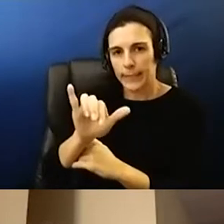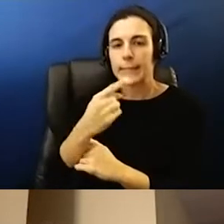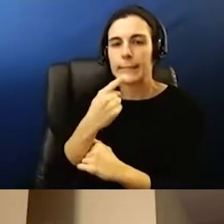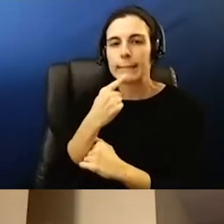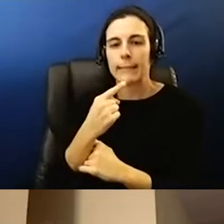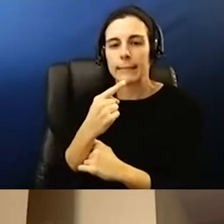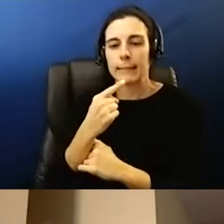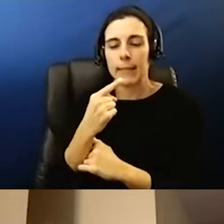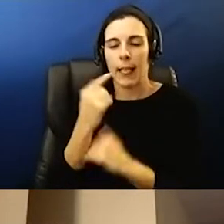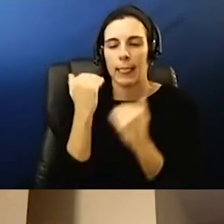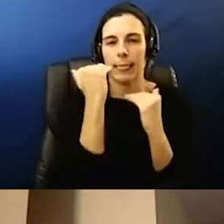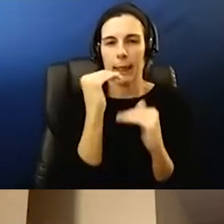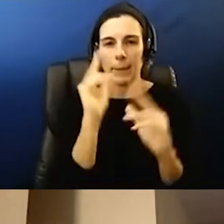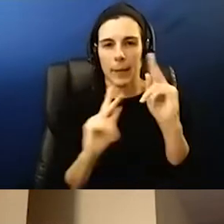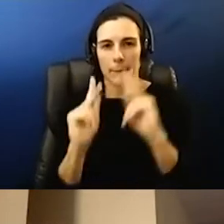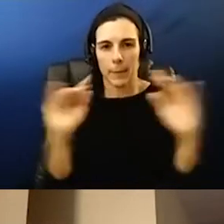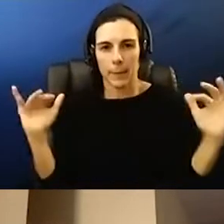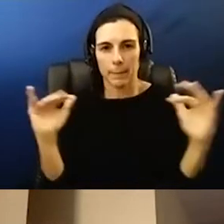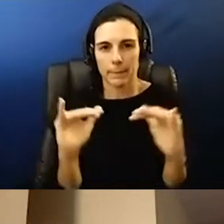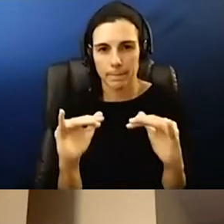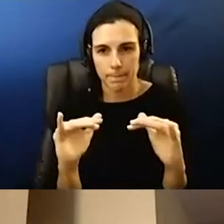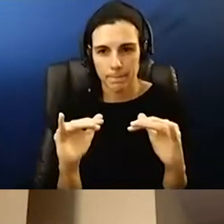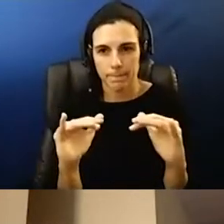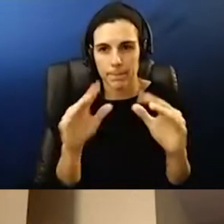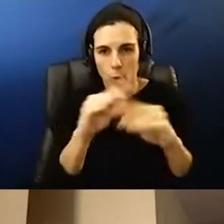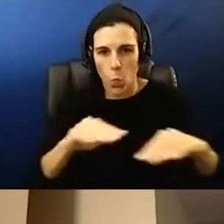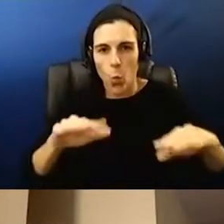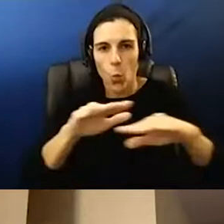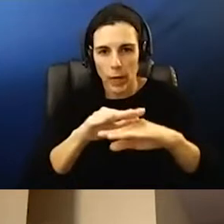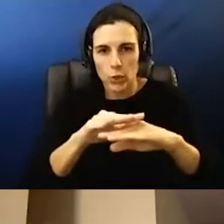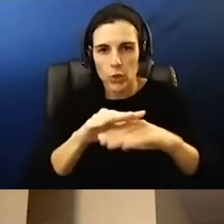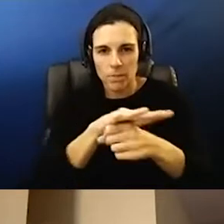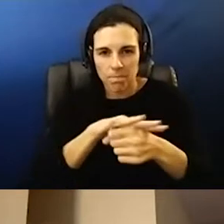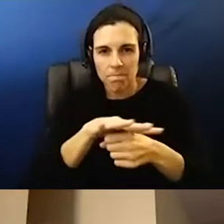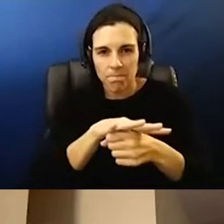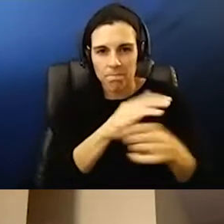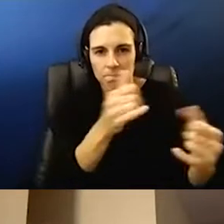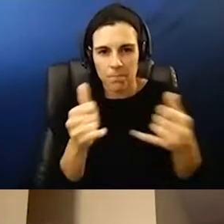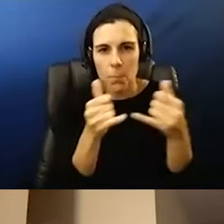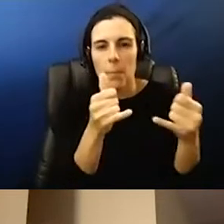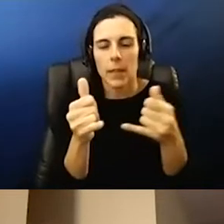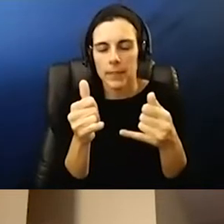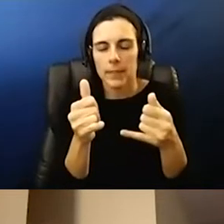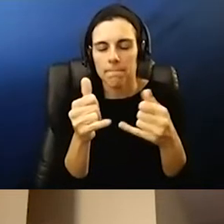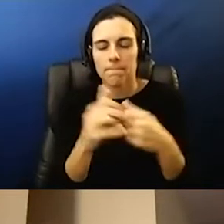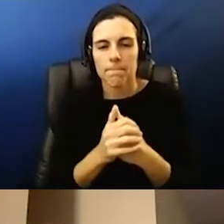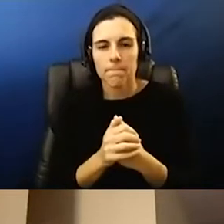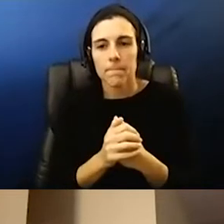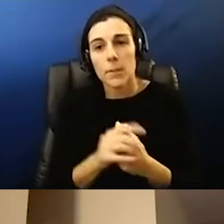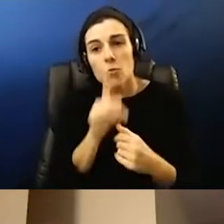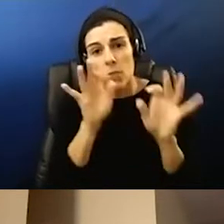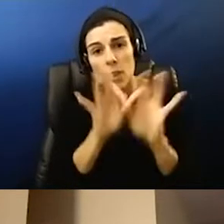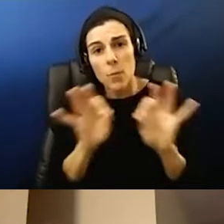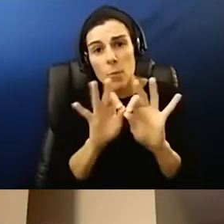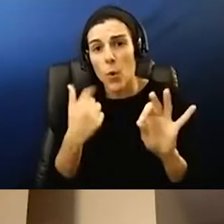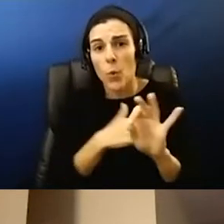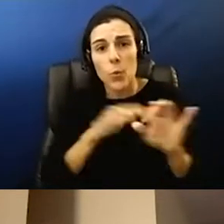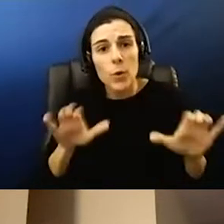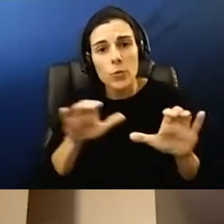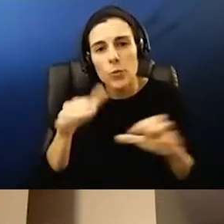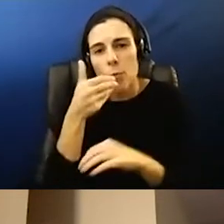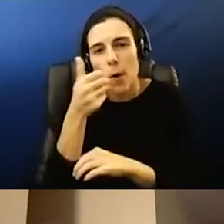in the location where we are playing. And that is one of the biggest things is that we do our very best to